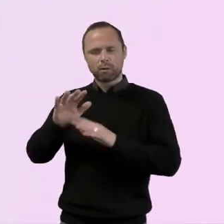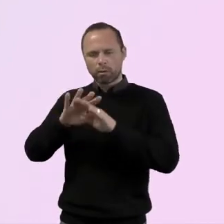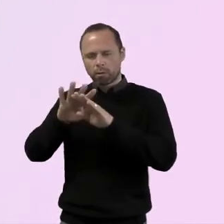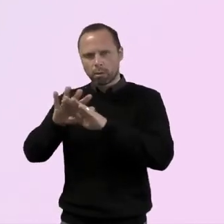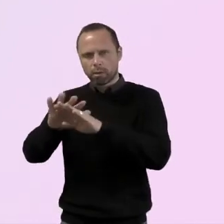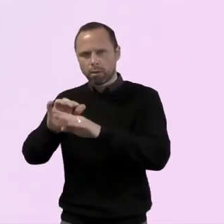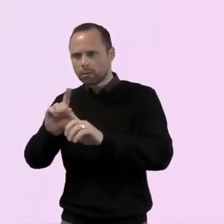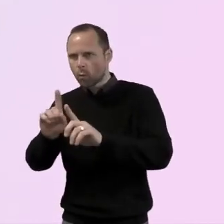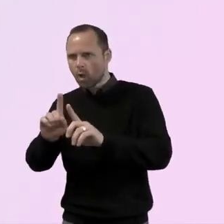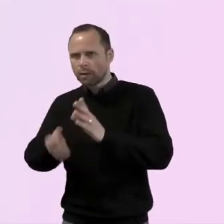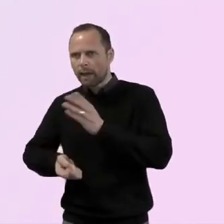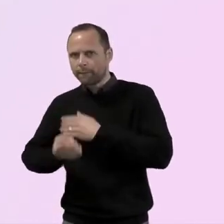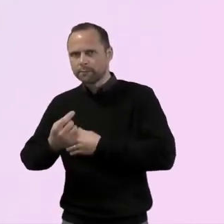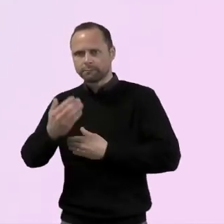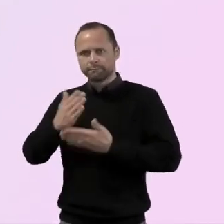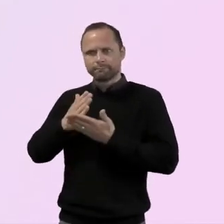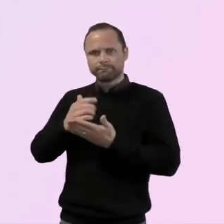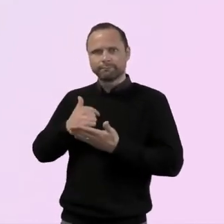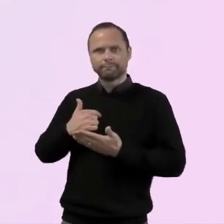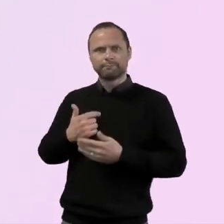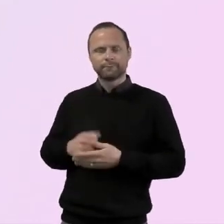Josiah, are you there?